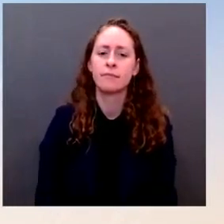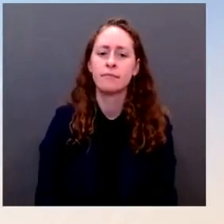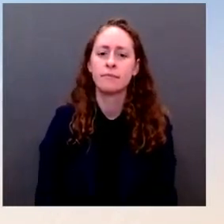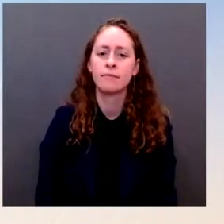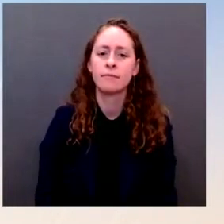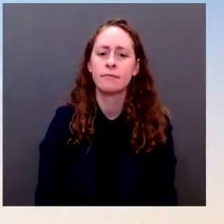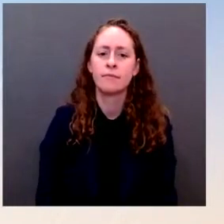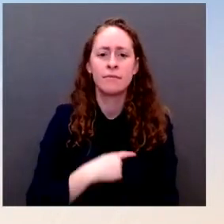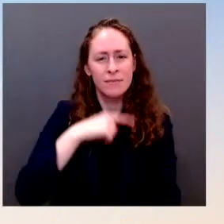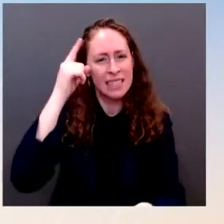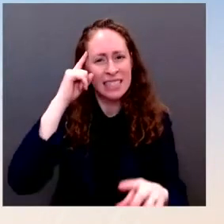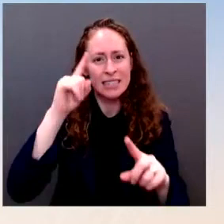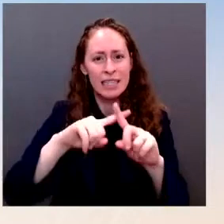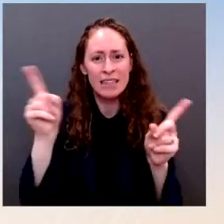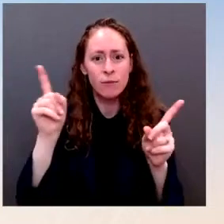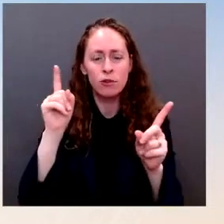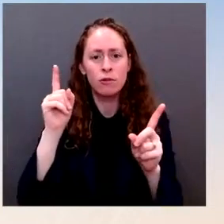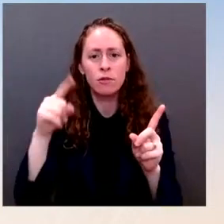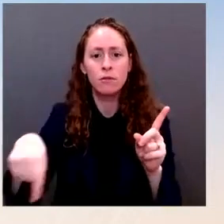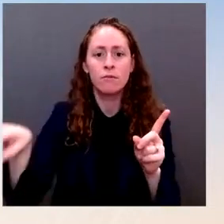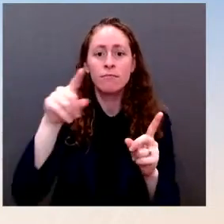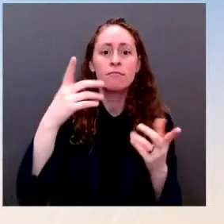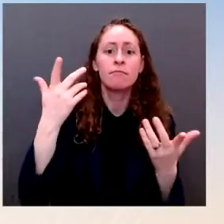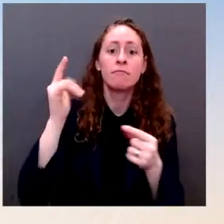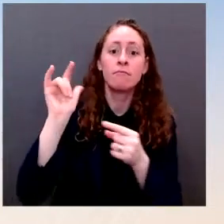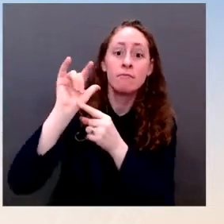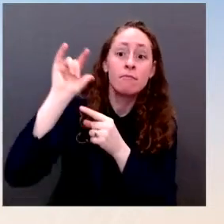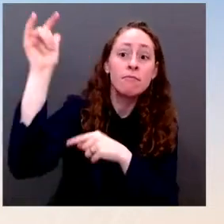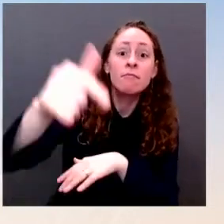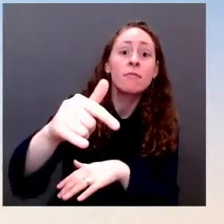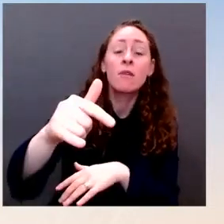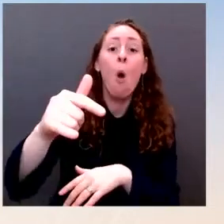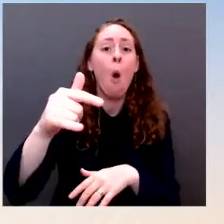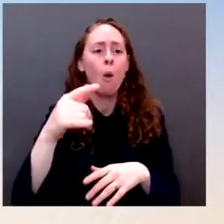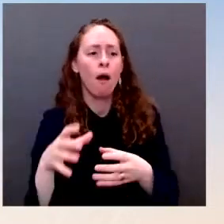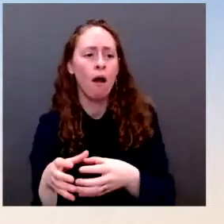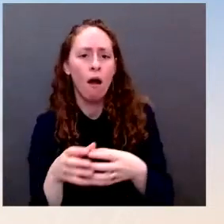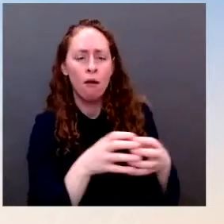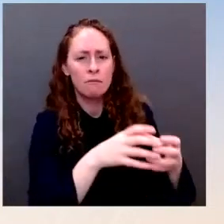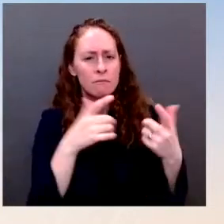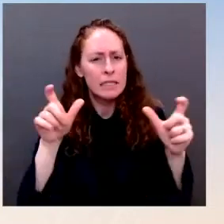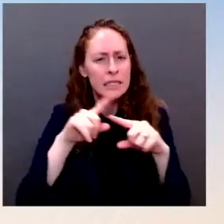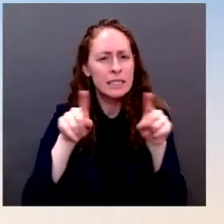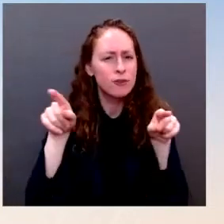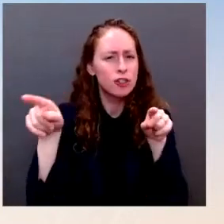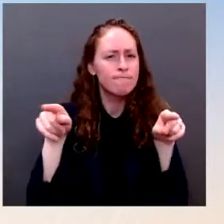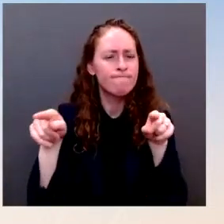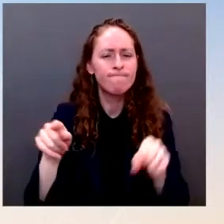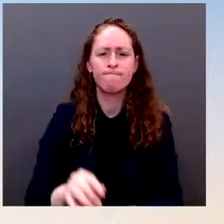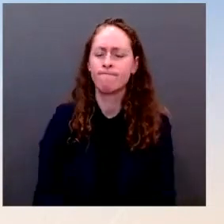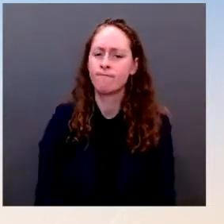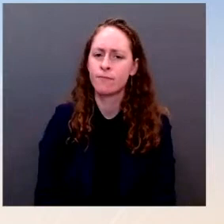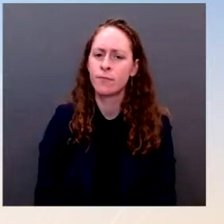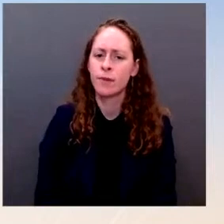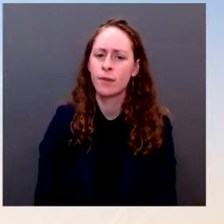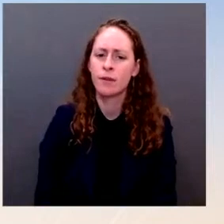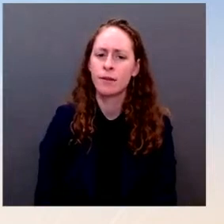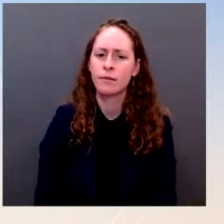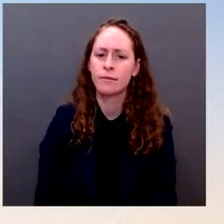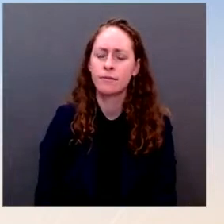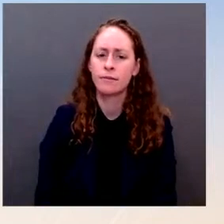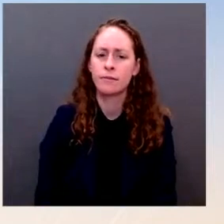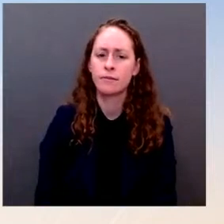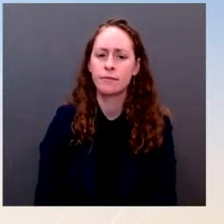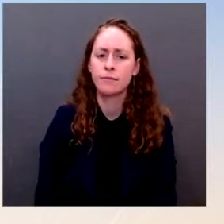the jobs report, both administration officials and outside experts expected a worse jobs report than we saw. Do you have any